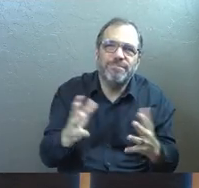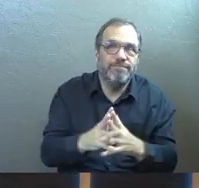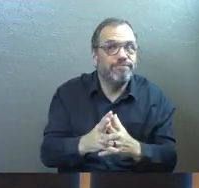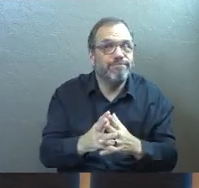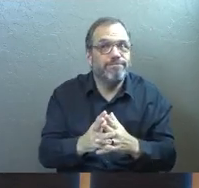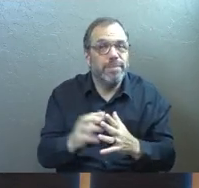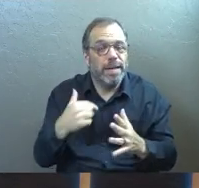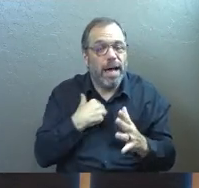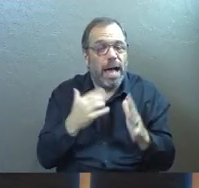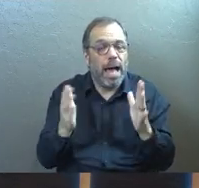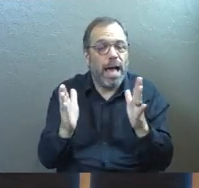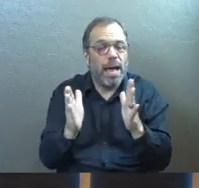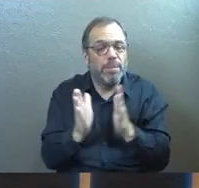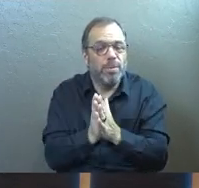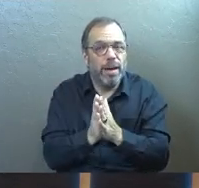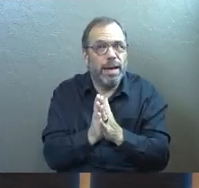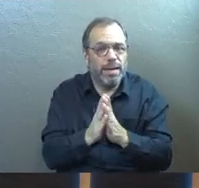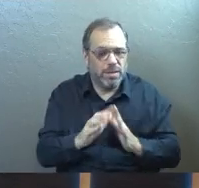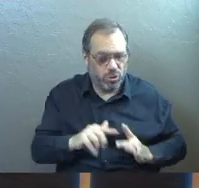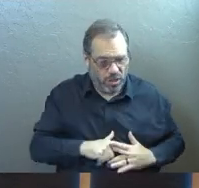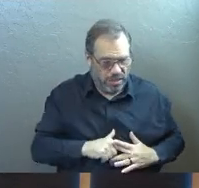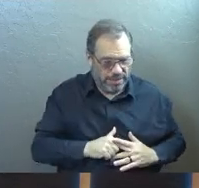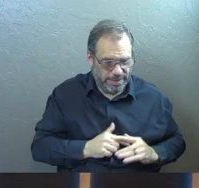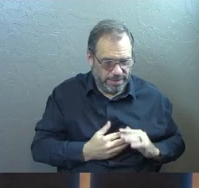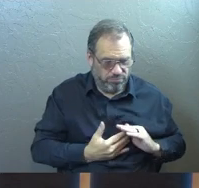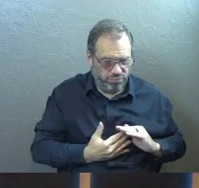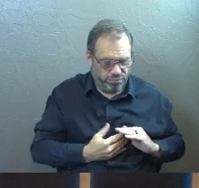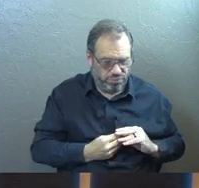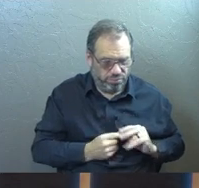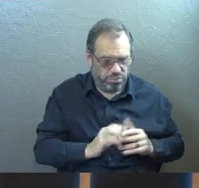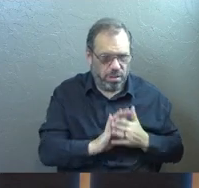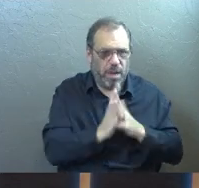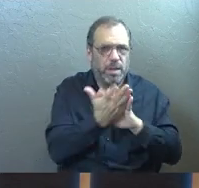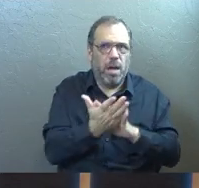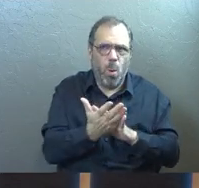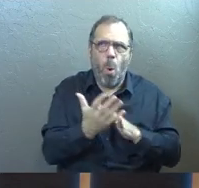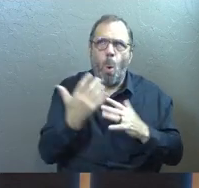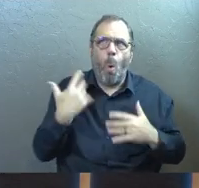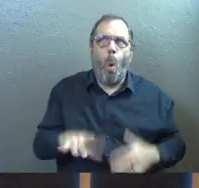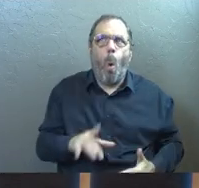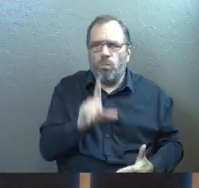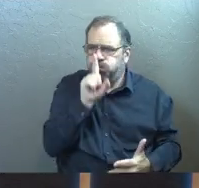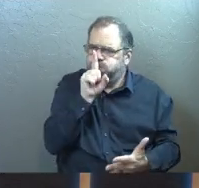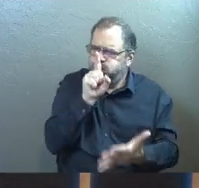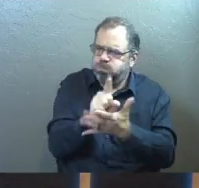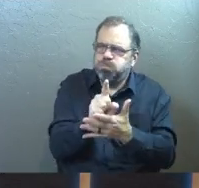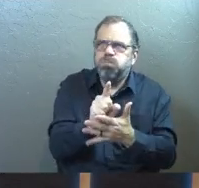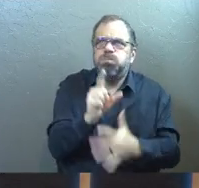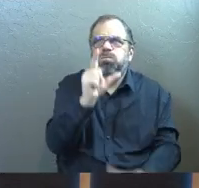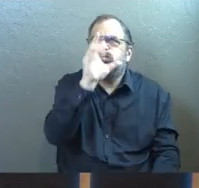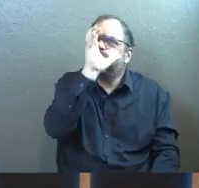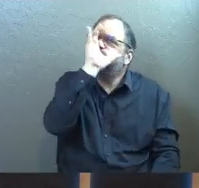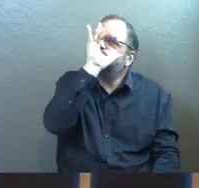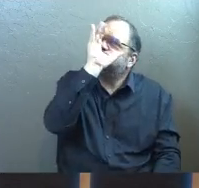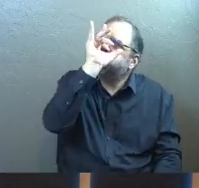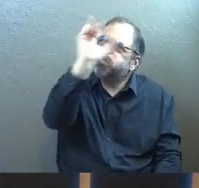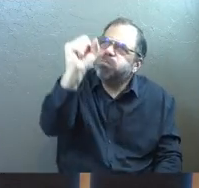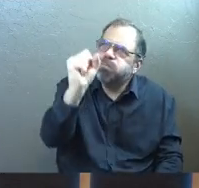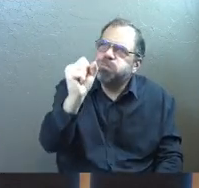I'm praying that God would reignite your passion for the Savior today because that's what gets you through.